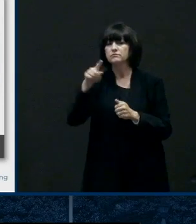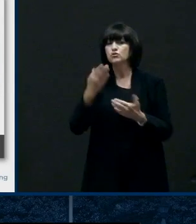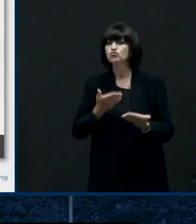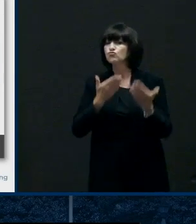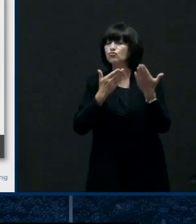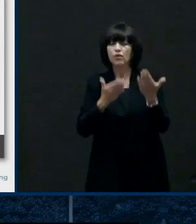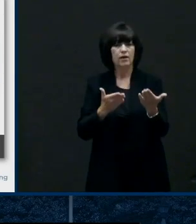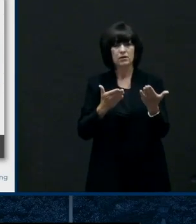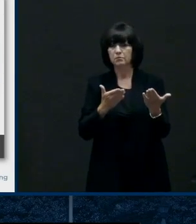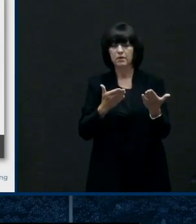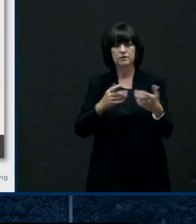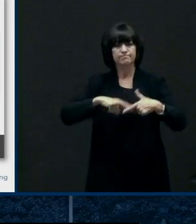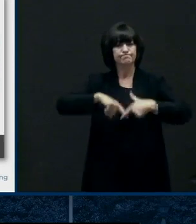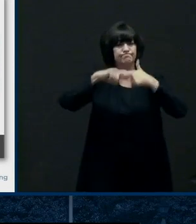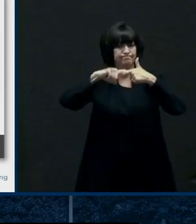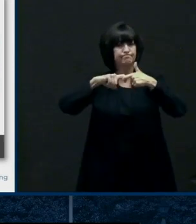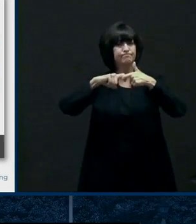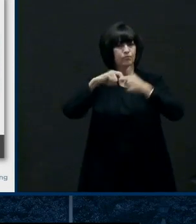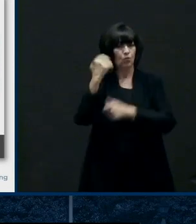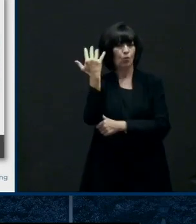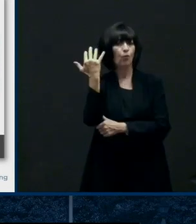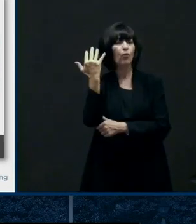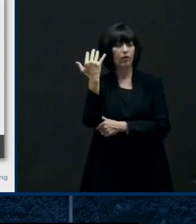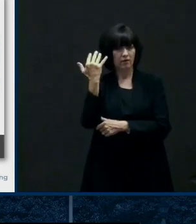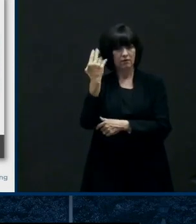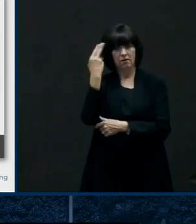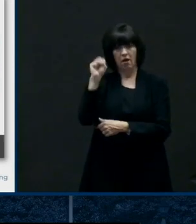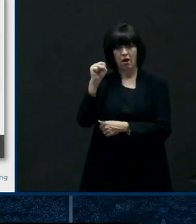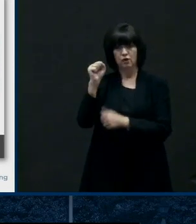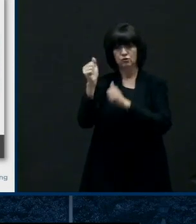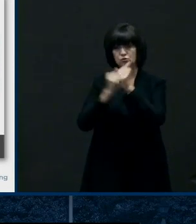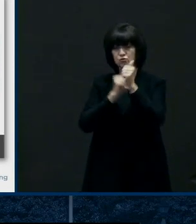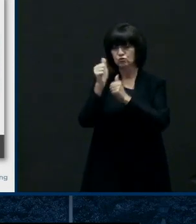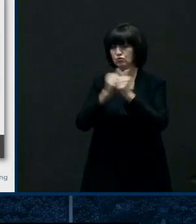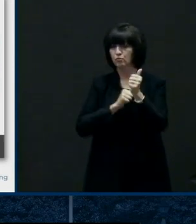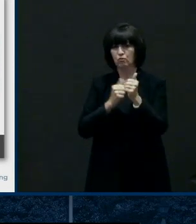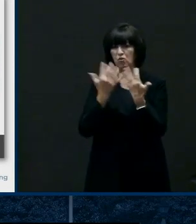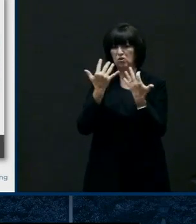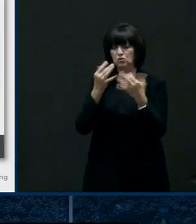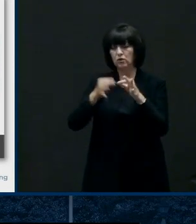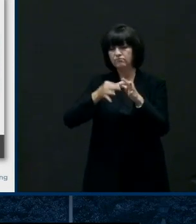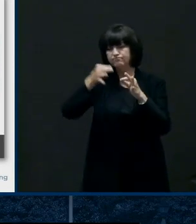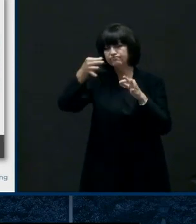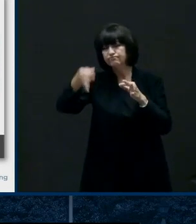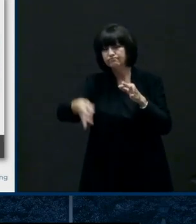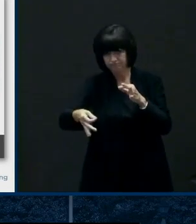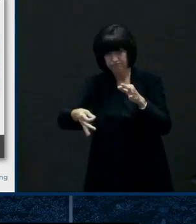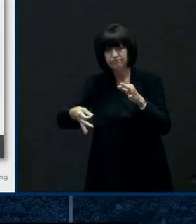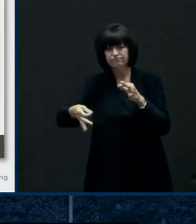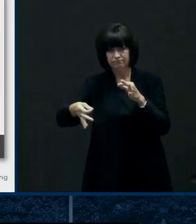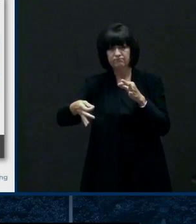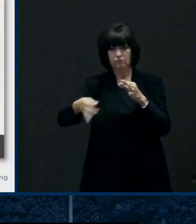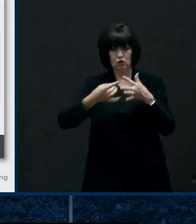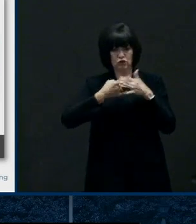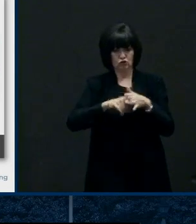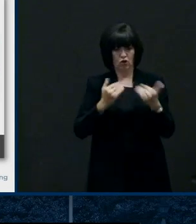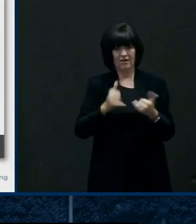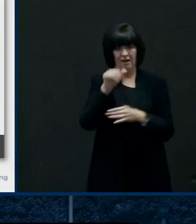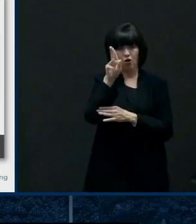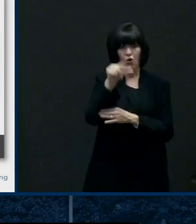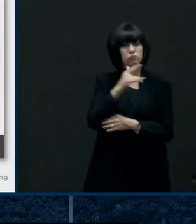delay uh sports uh into the latter part of uh this first semester into december